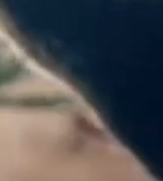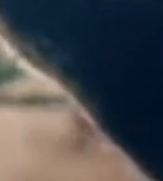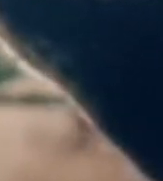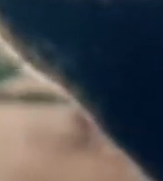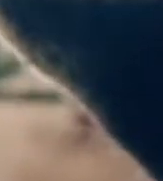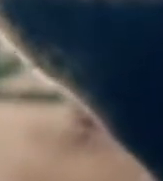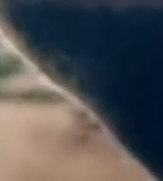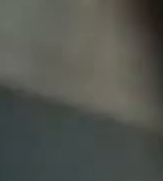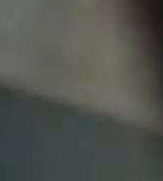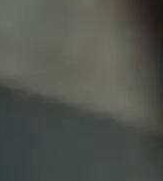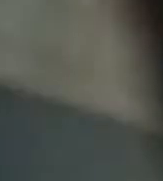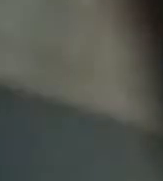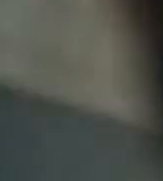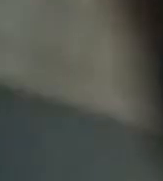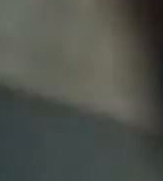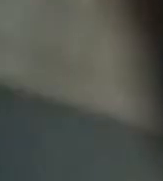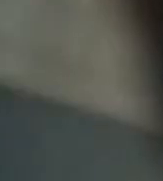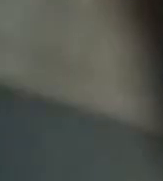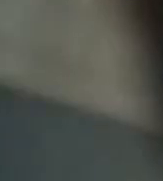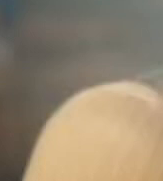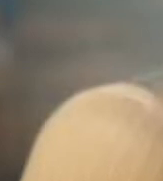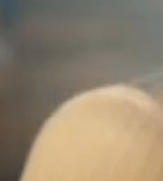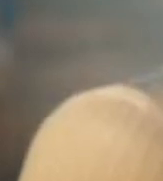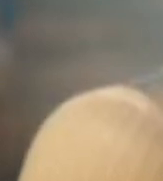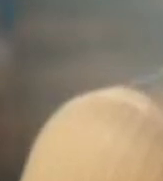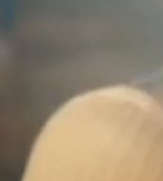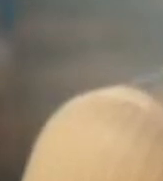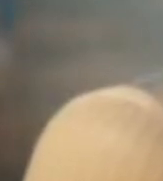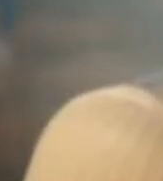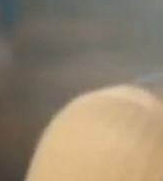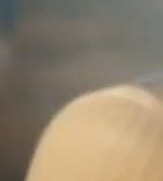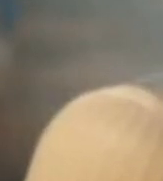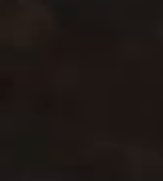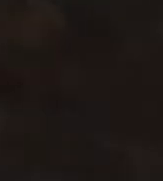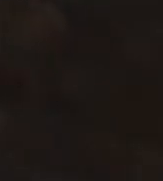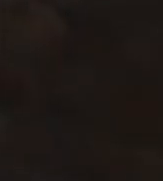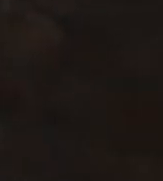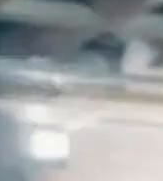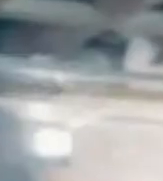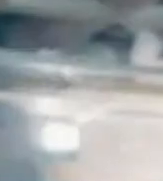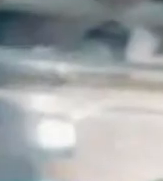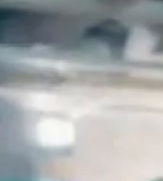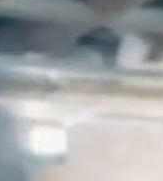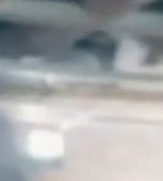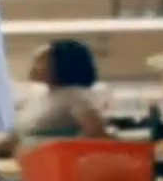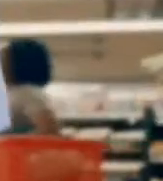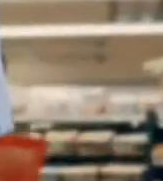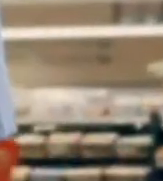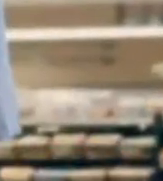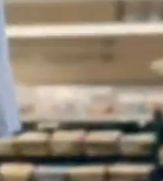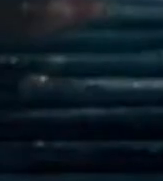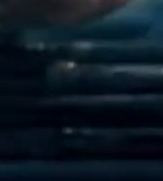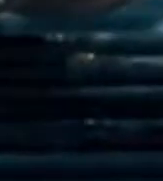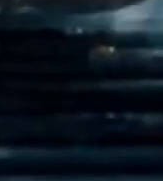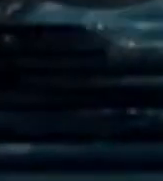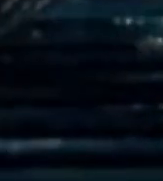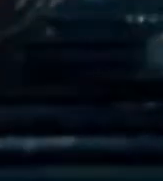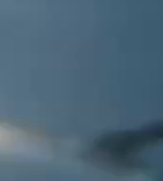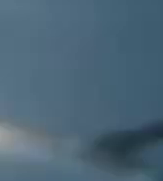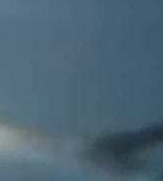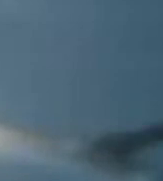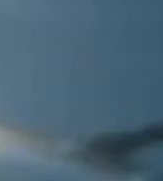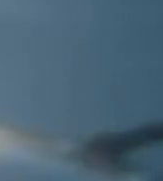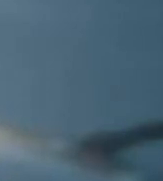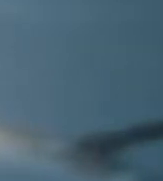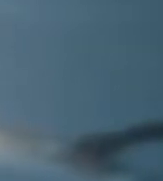You know what makes Christmas so special? It's that little extra. And at Spa, we have thousands of